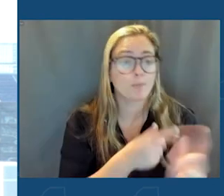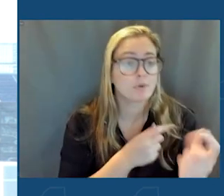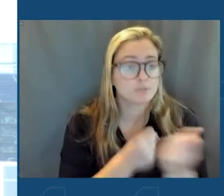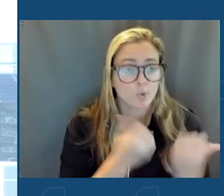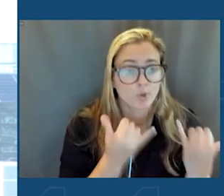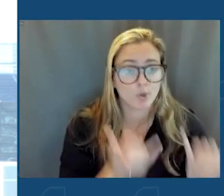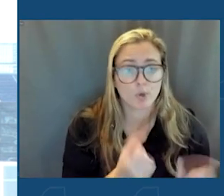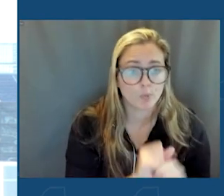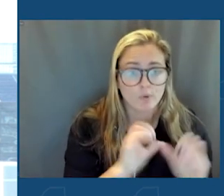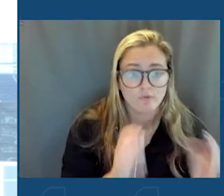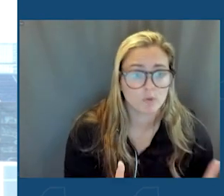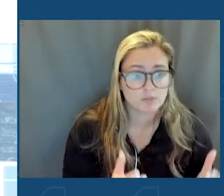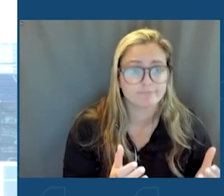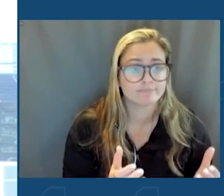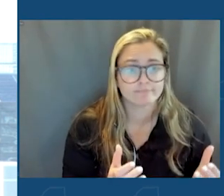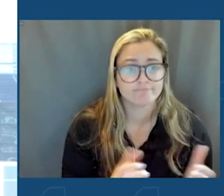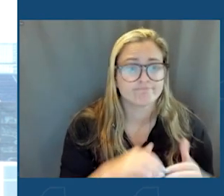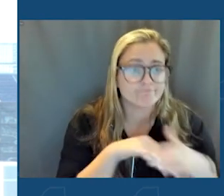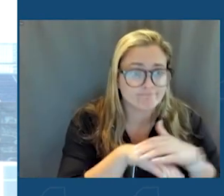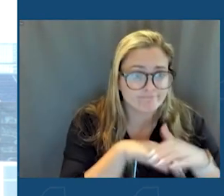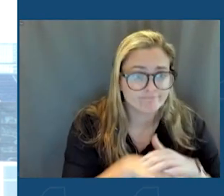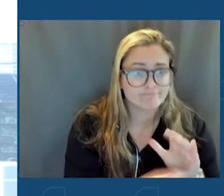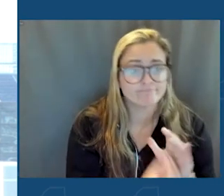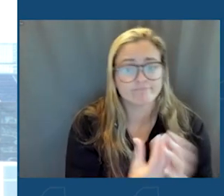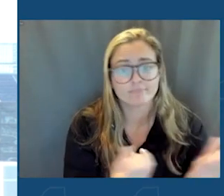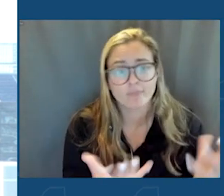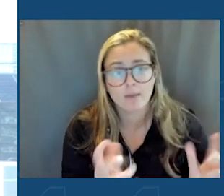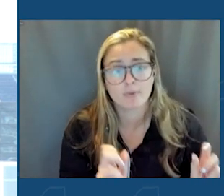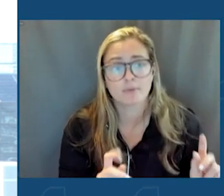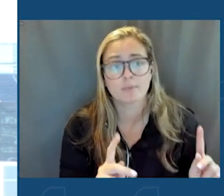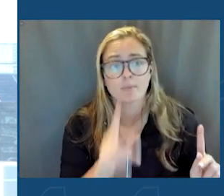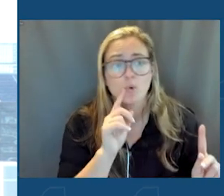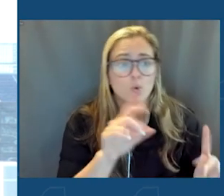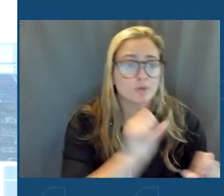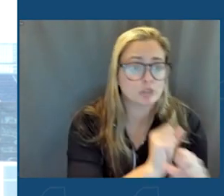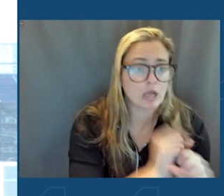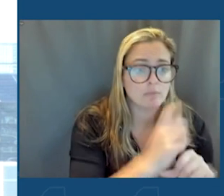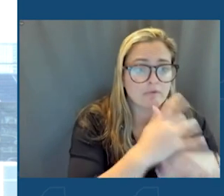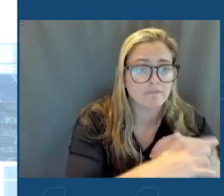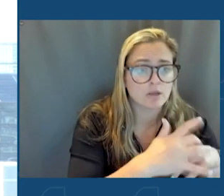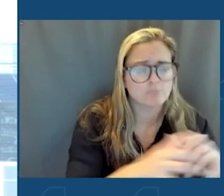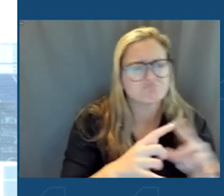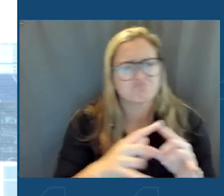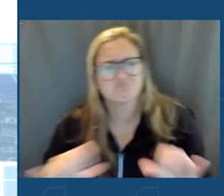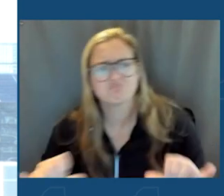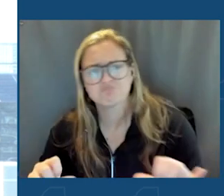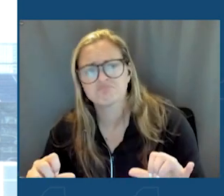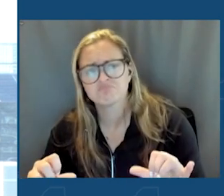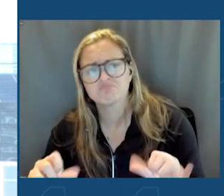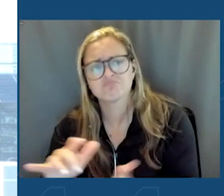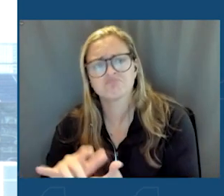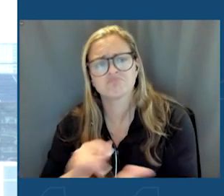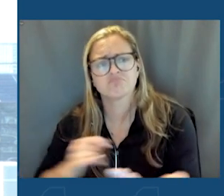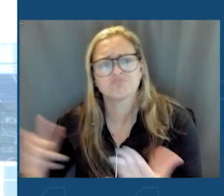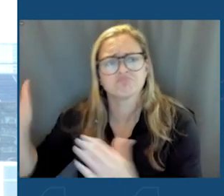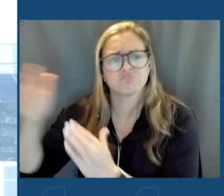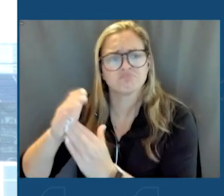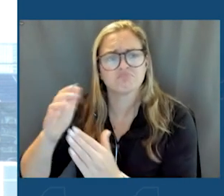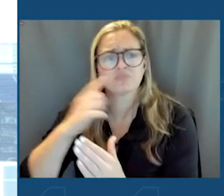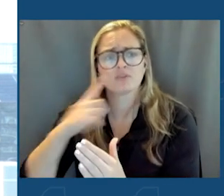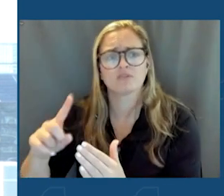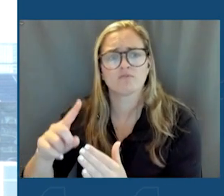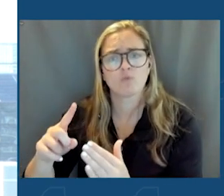workforce in accessing the growing number of green jobs and at the same time maximizing its potential for residents